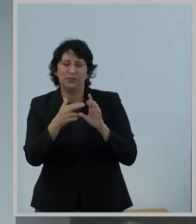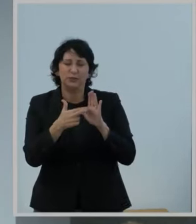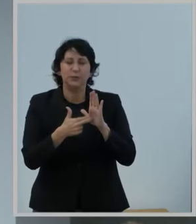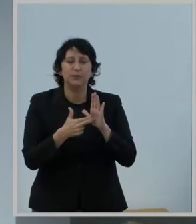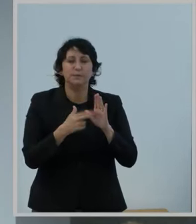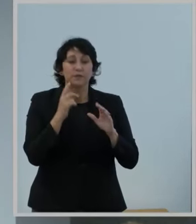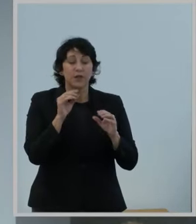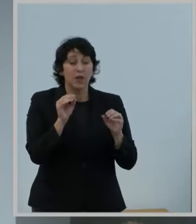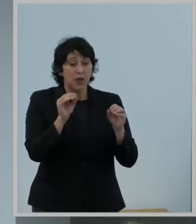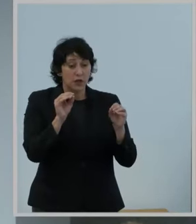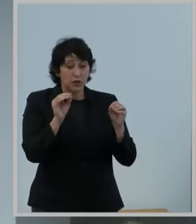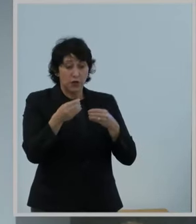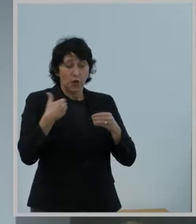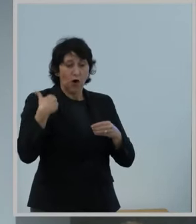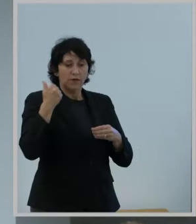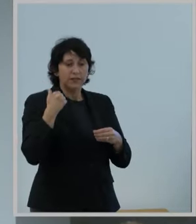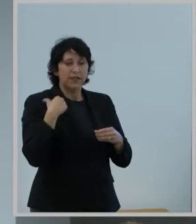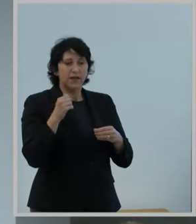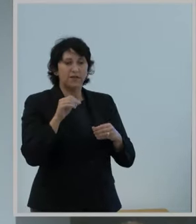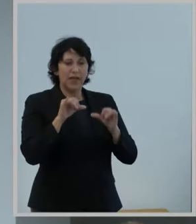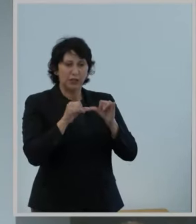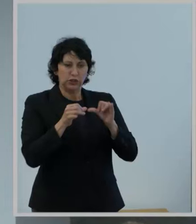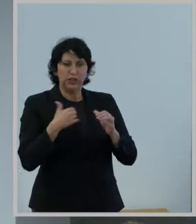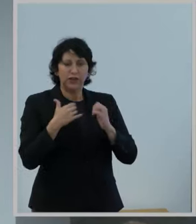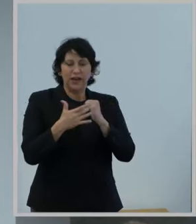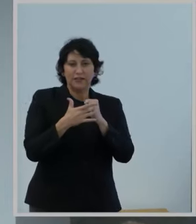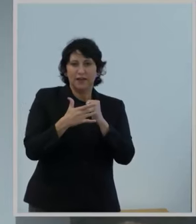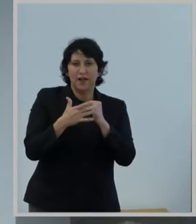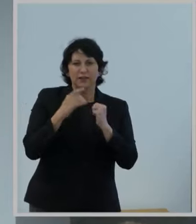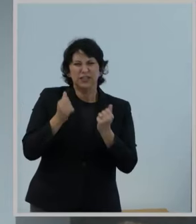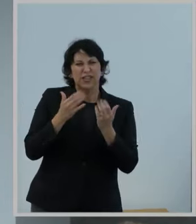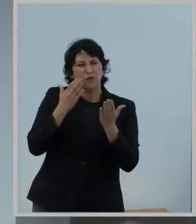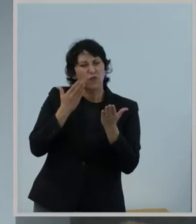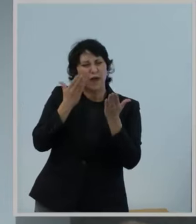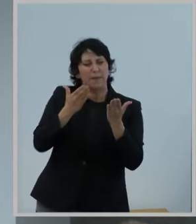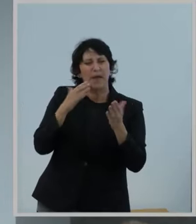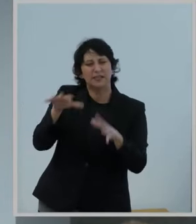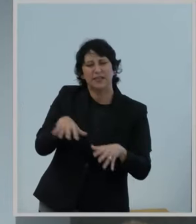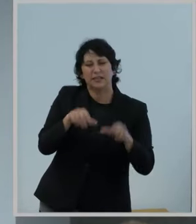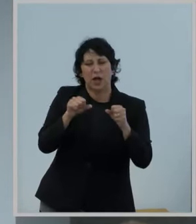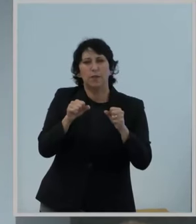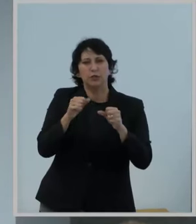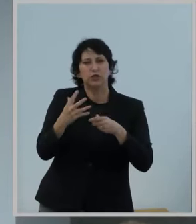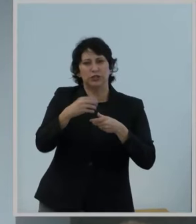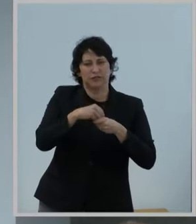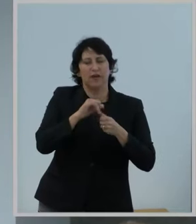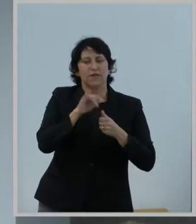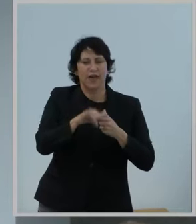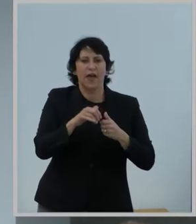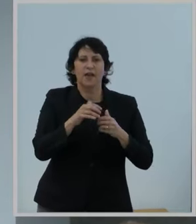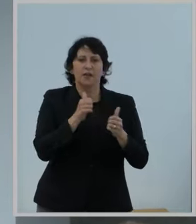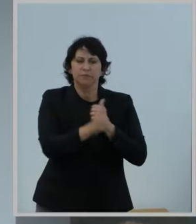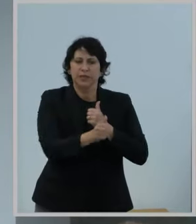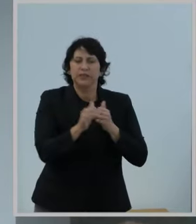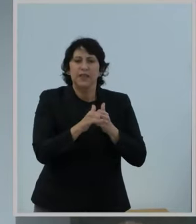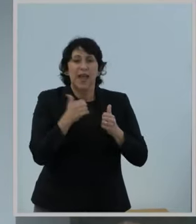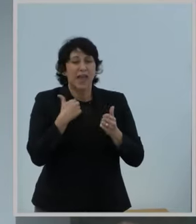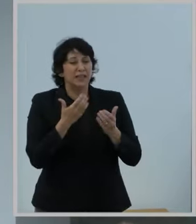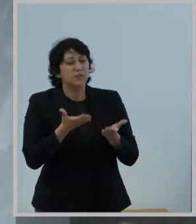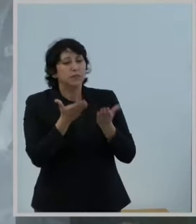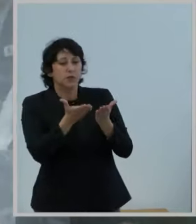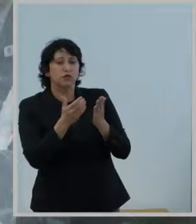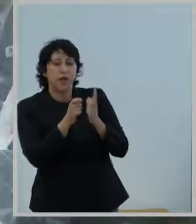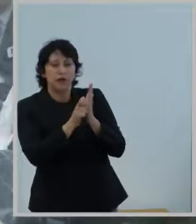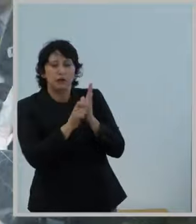of Engineering and Technology recommends adoption of this item and requests editorial privileges to make technical